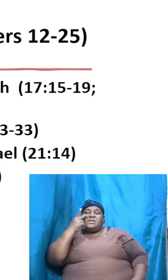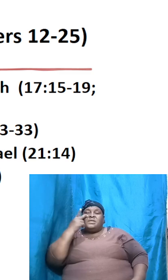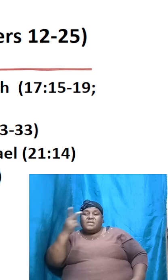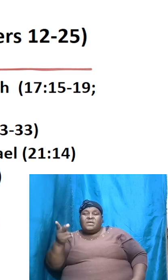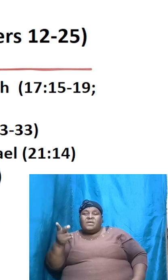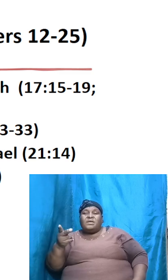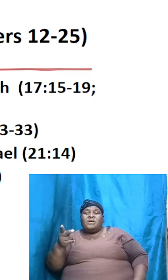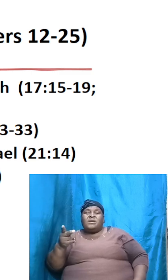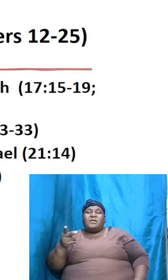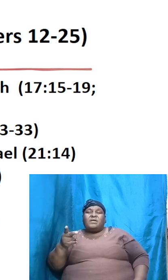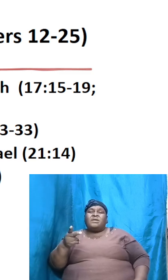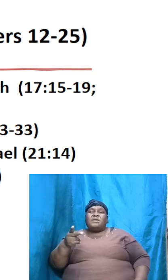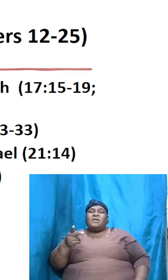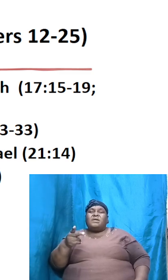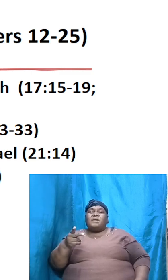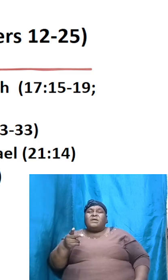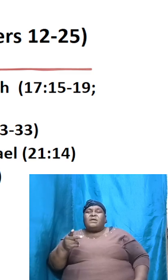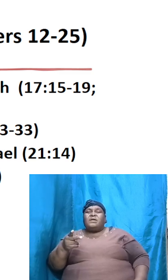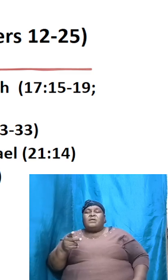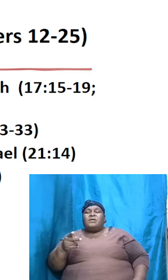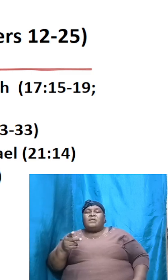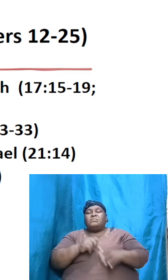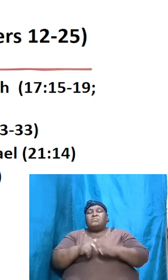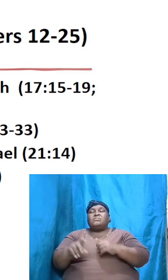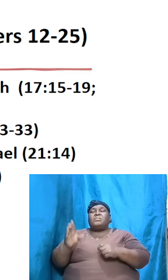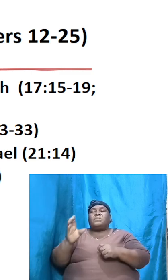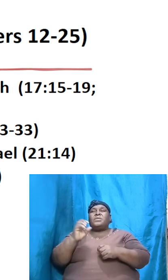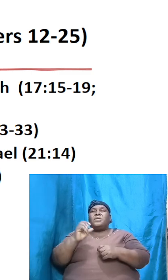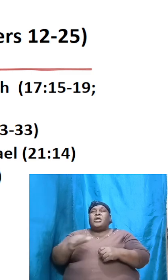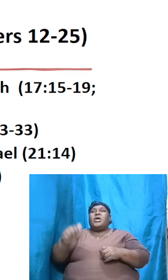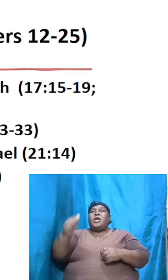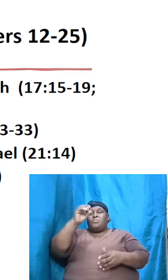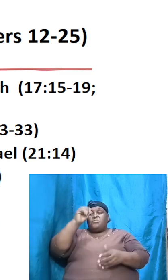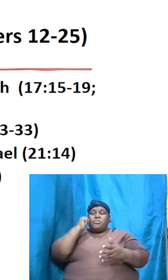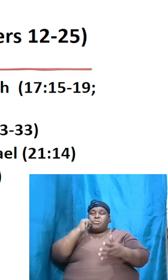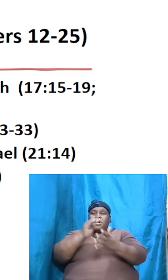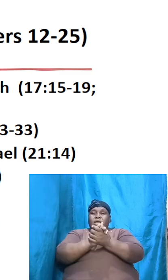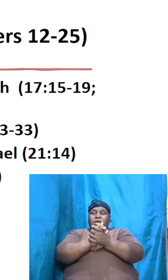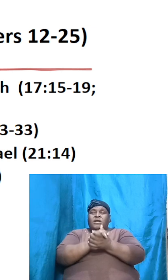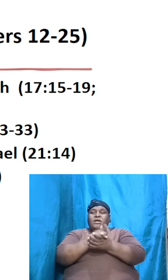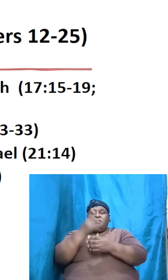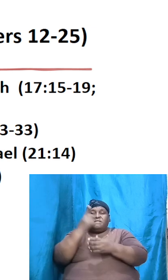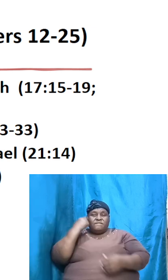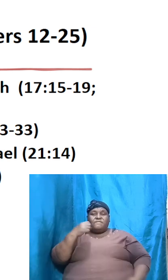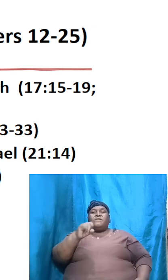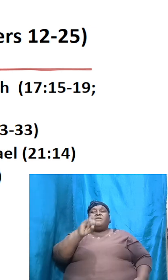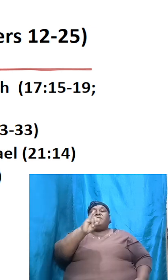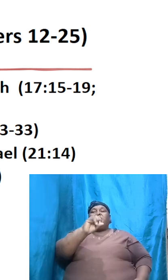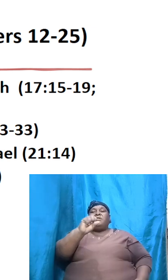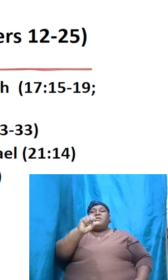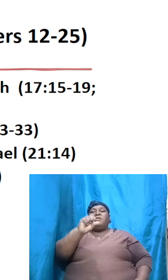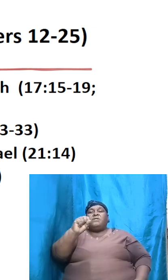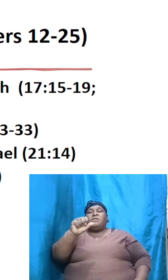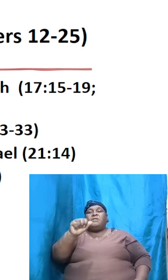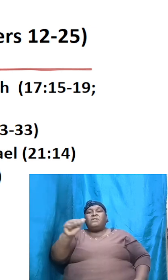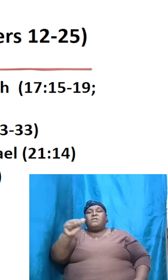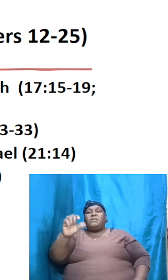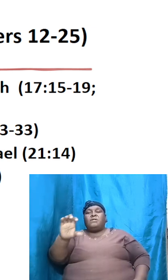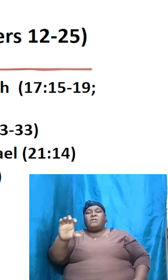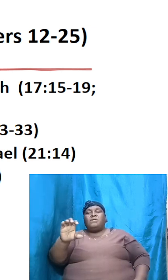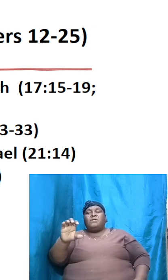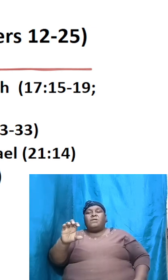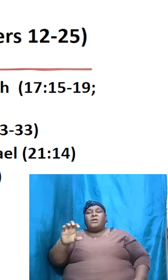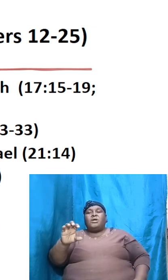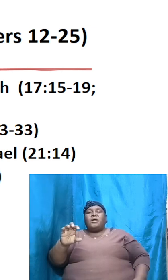for a bride for Isaac and then later on he was married again and he had more children